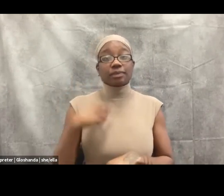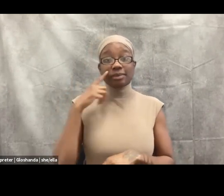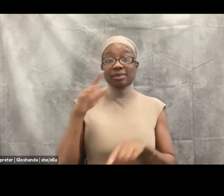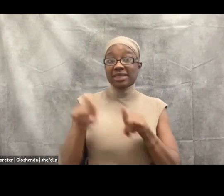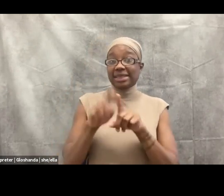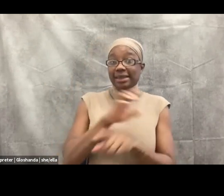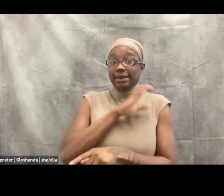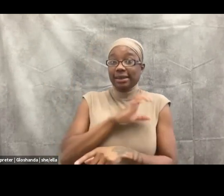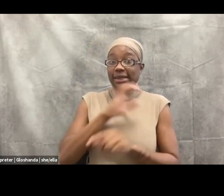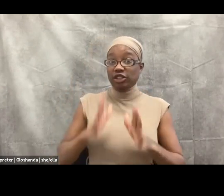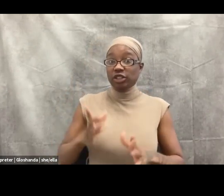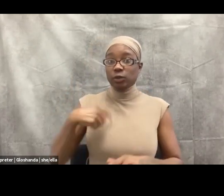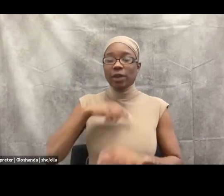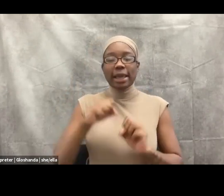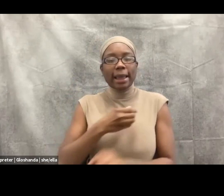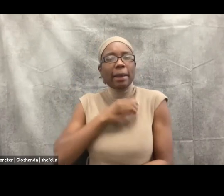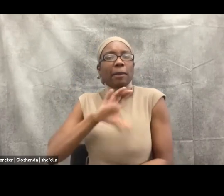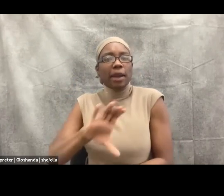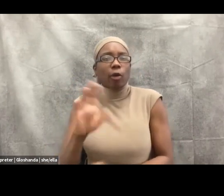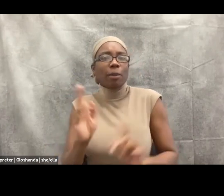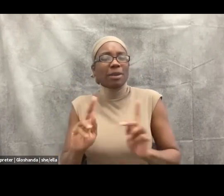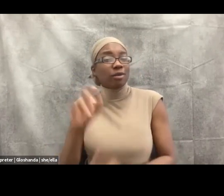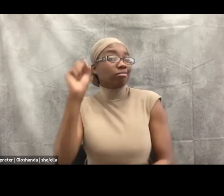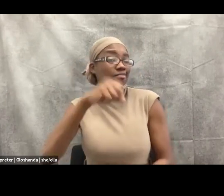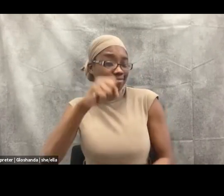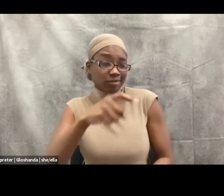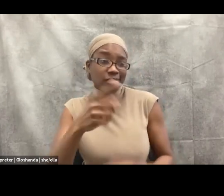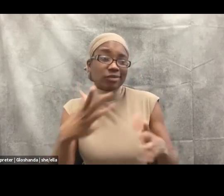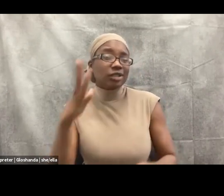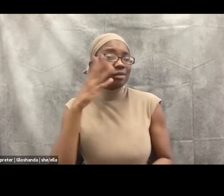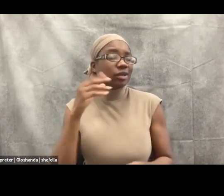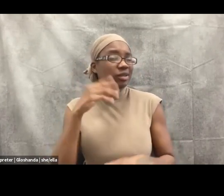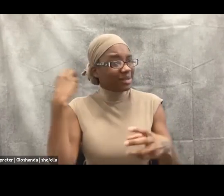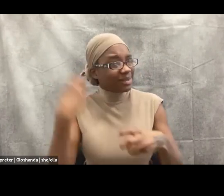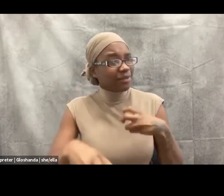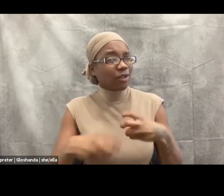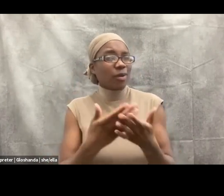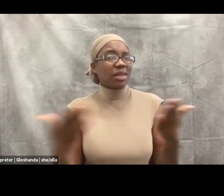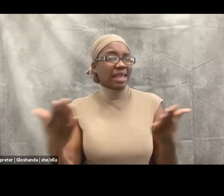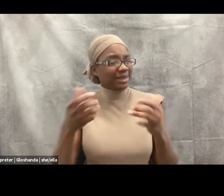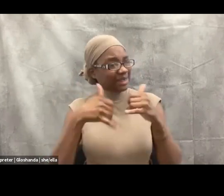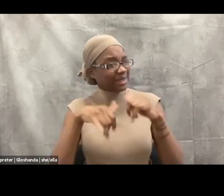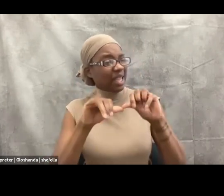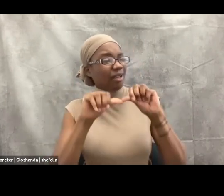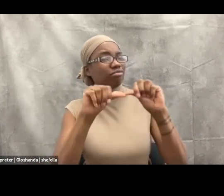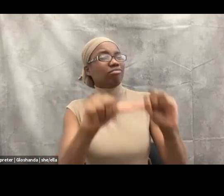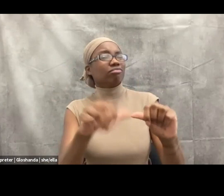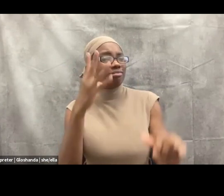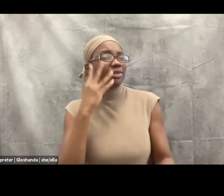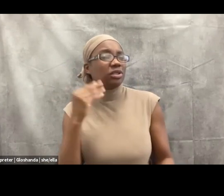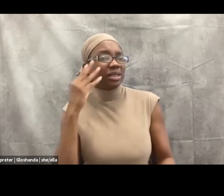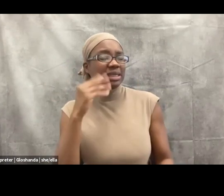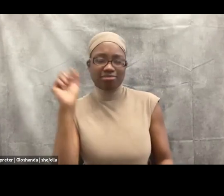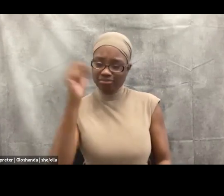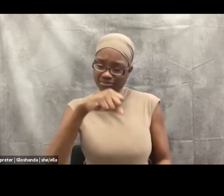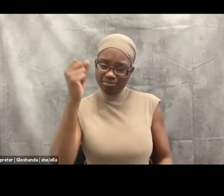while you have went through some very, very difficult things are still are going through some very difficult things. Um, and yes,